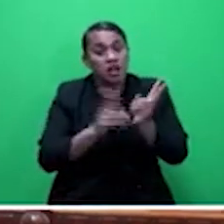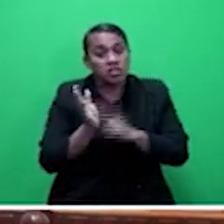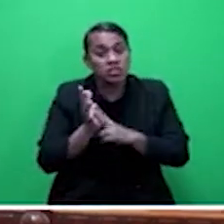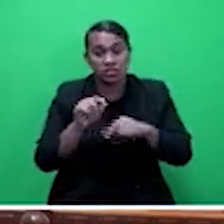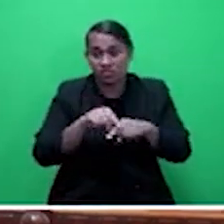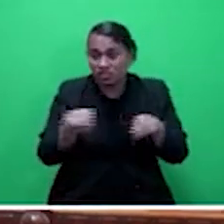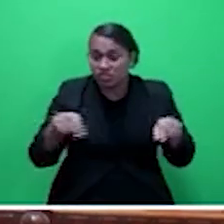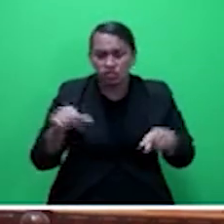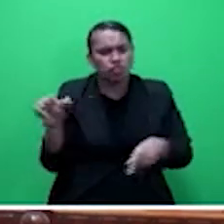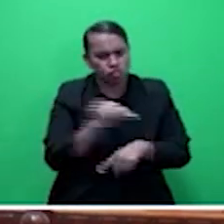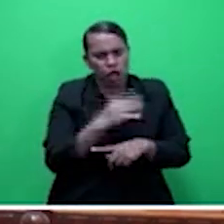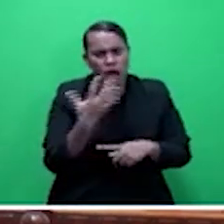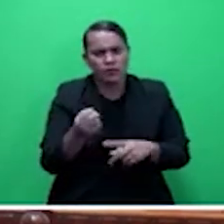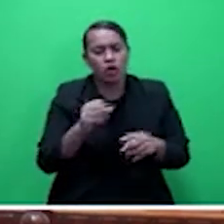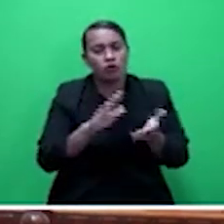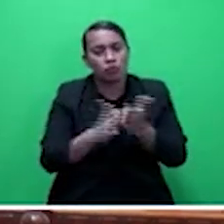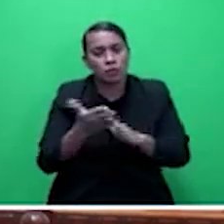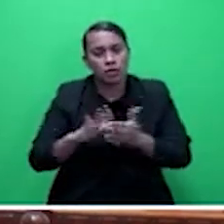a community hall.